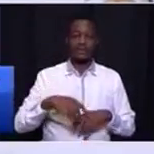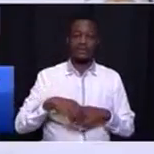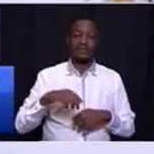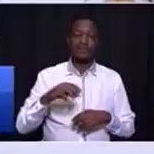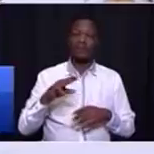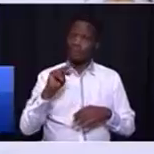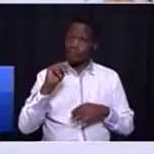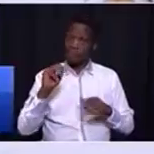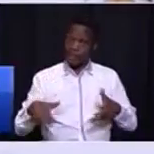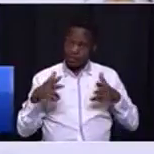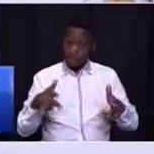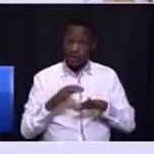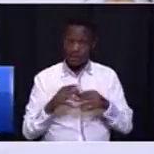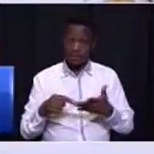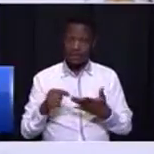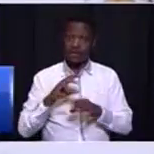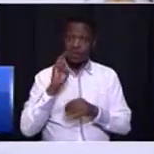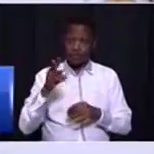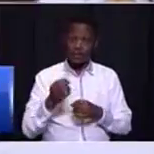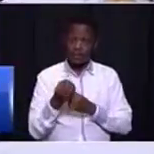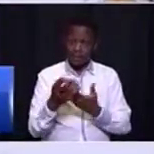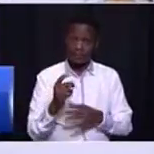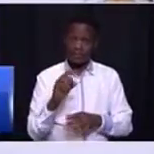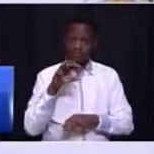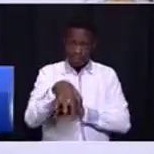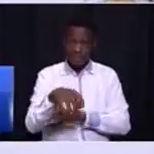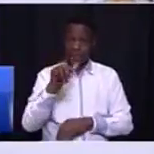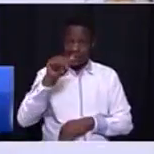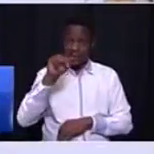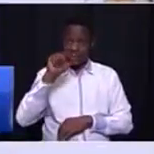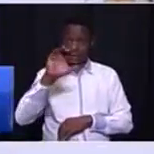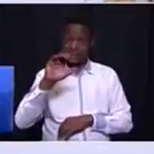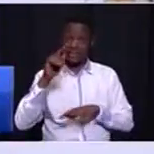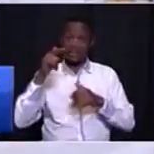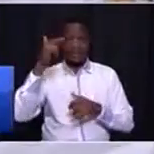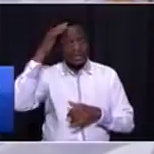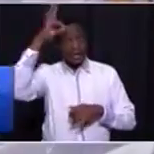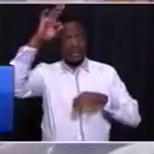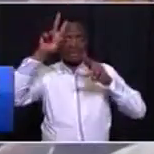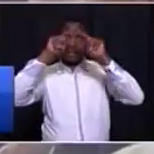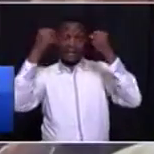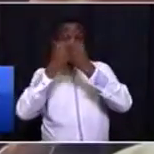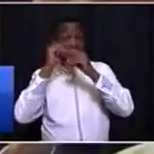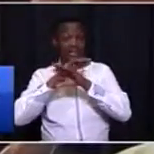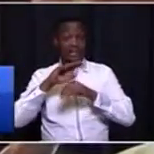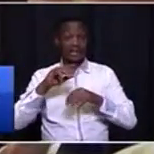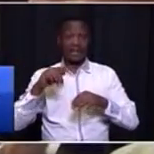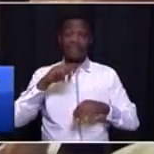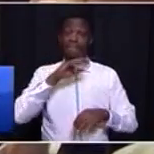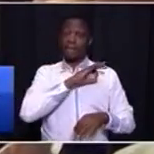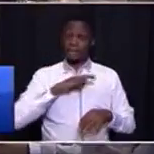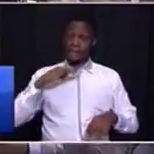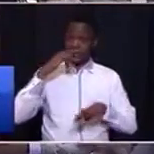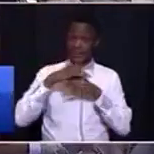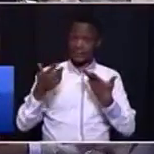Metro rail shall be devolved to the province. The ANC's governing nationally, the Minister of Transport, and